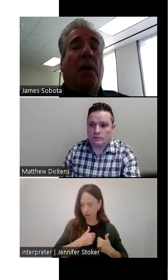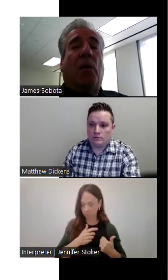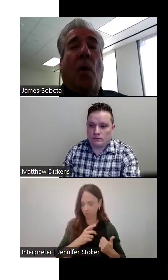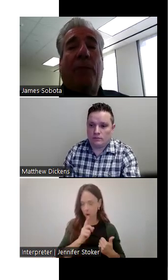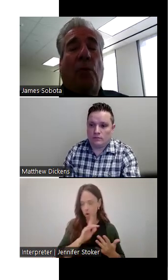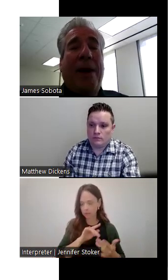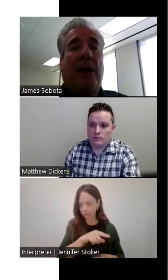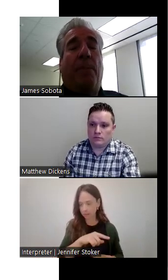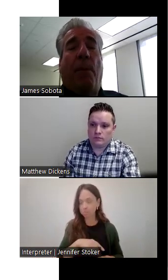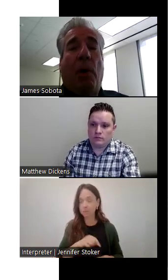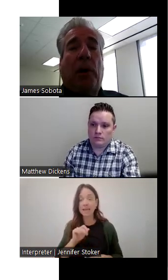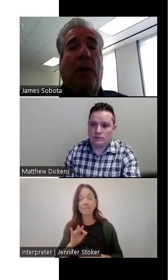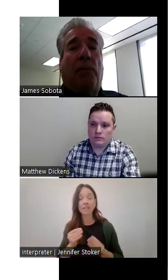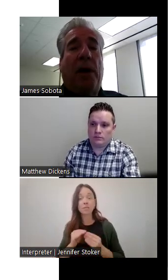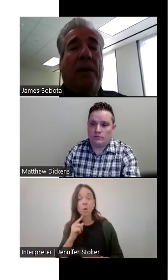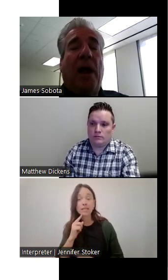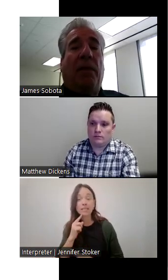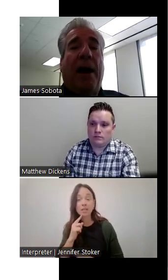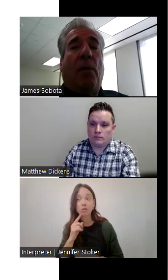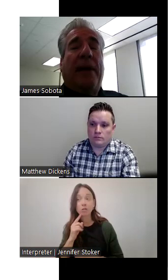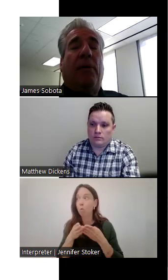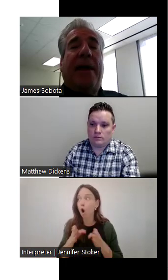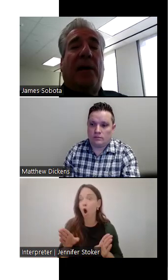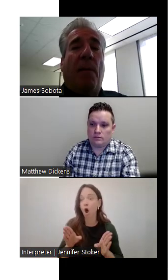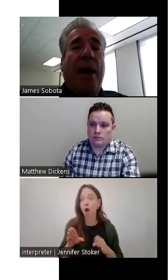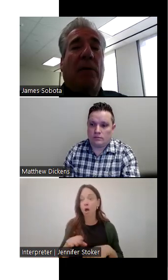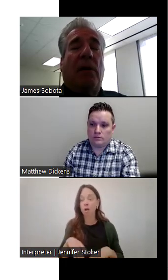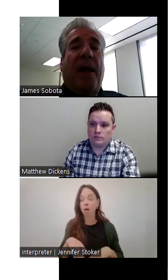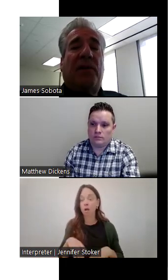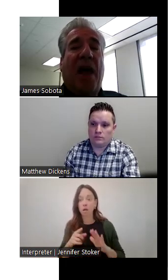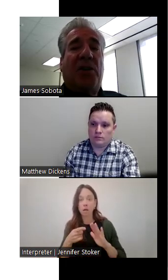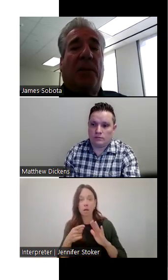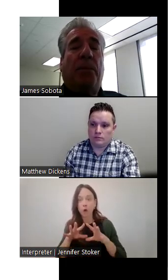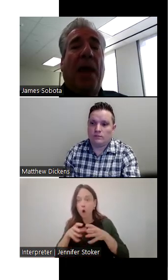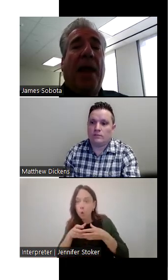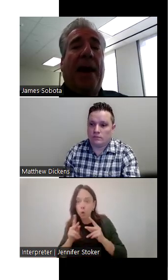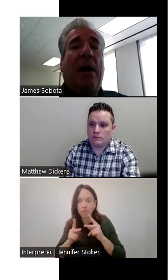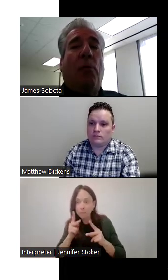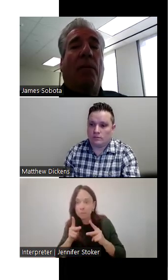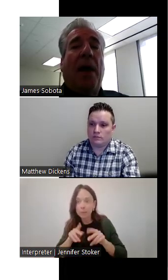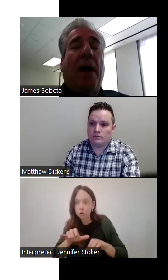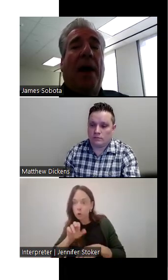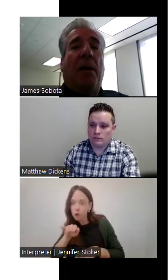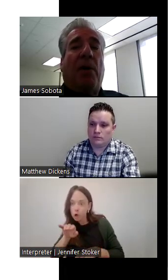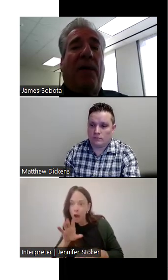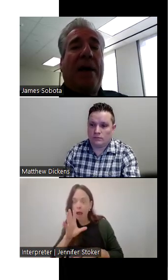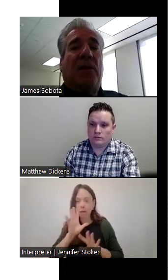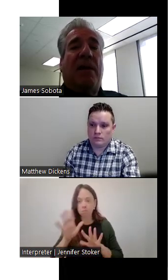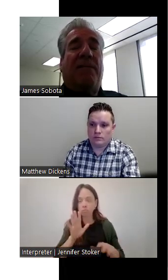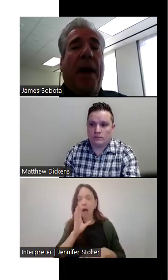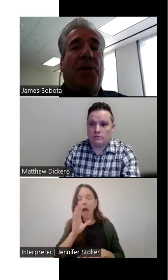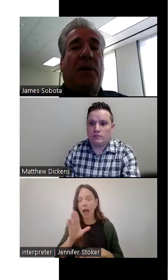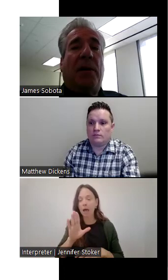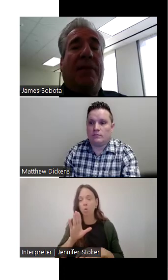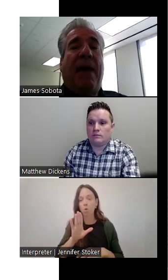crime ring, a burglary ring, then I will get with that commander of that station and I will, uh, provide